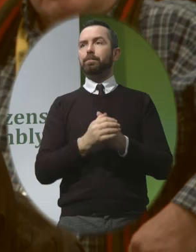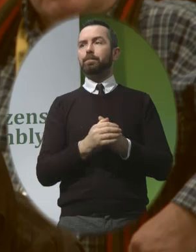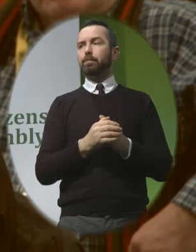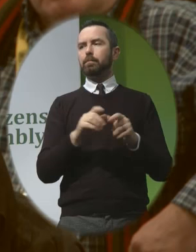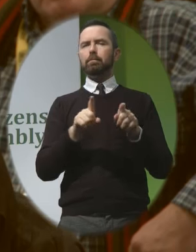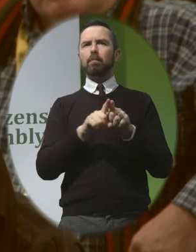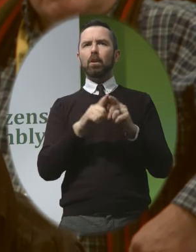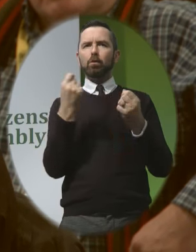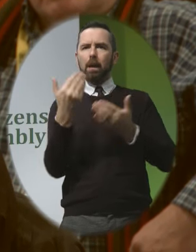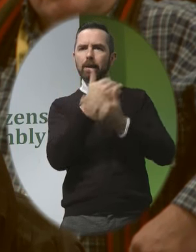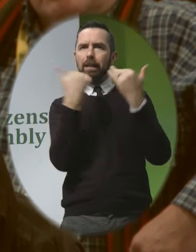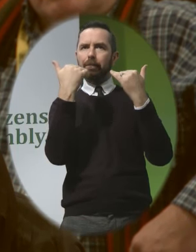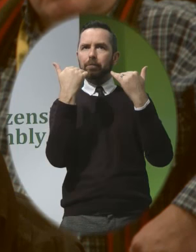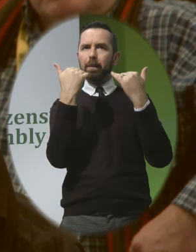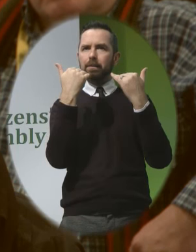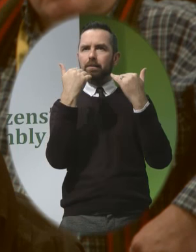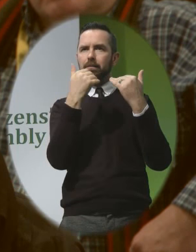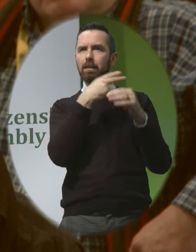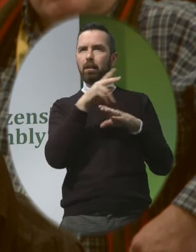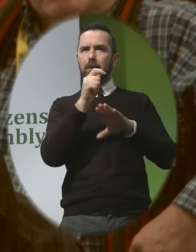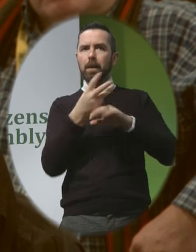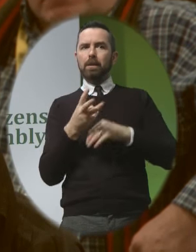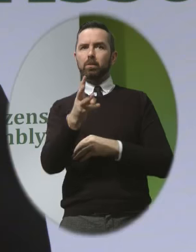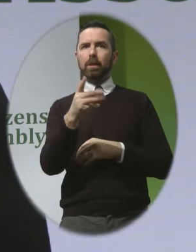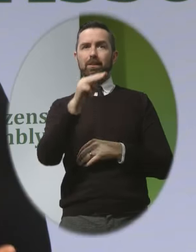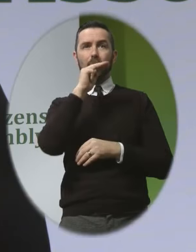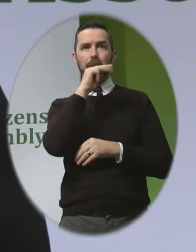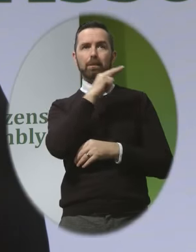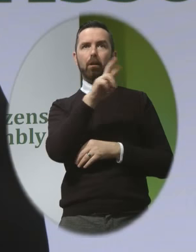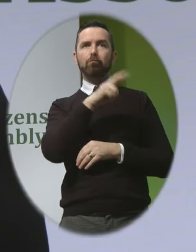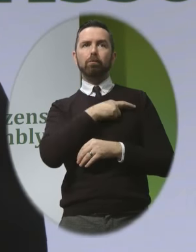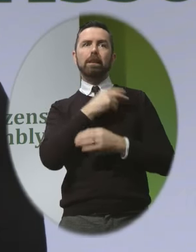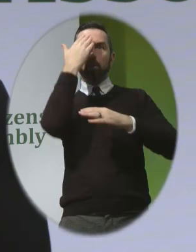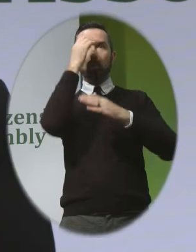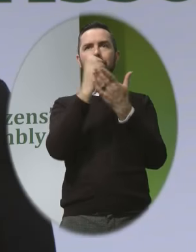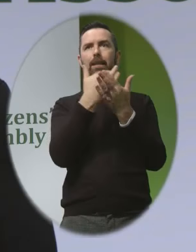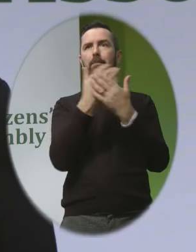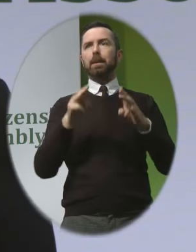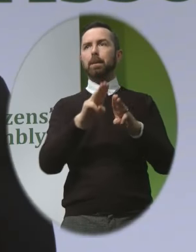data on the data on this rate which means that the reported rate is a serious underestimation of what's actually happening